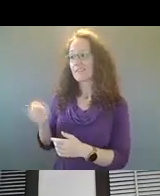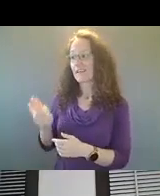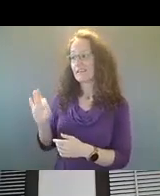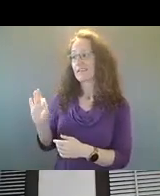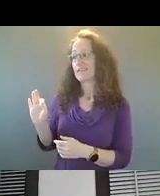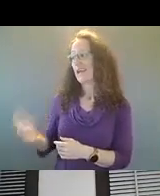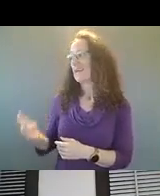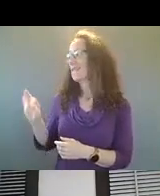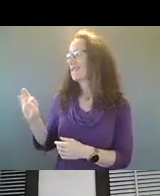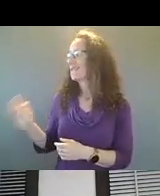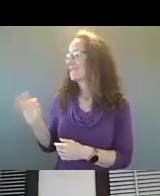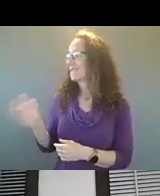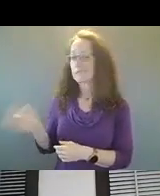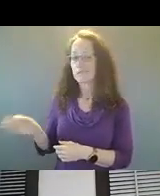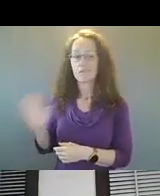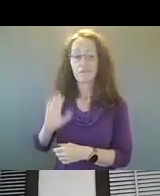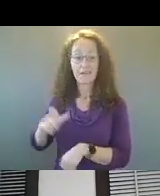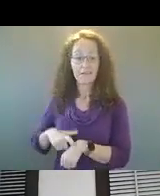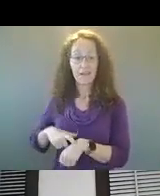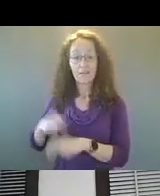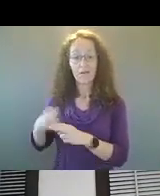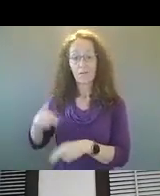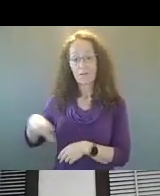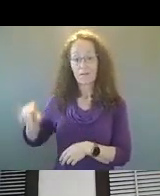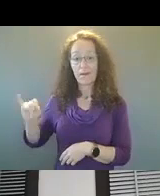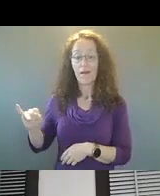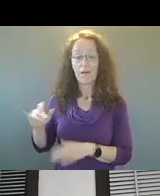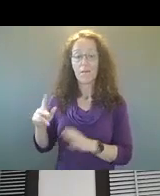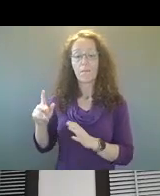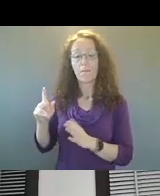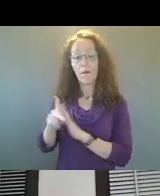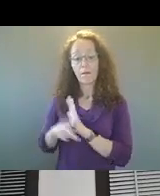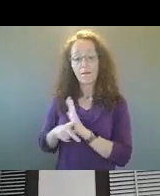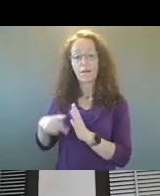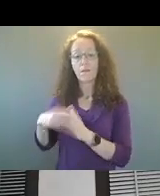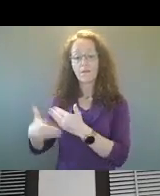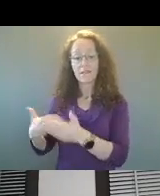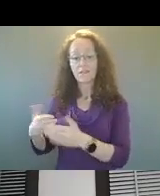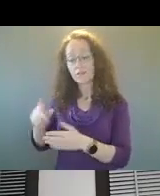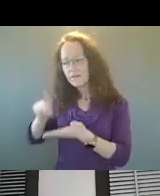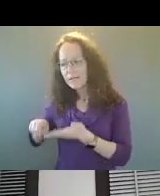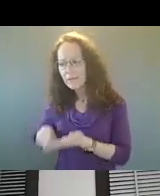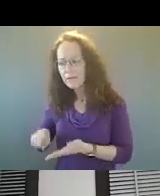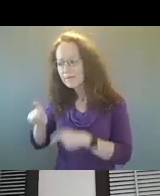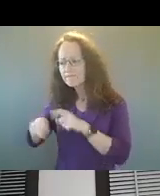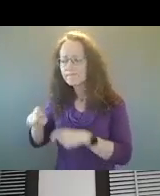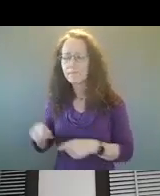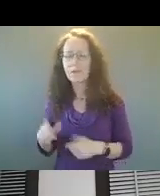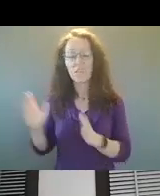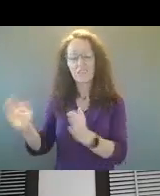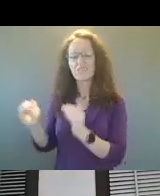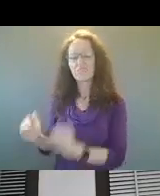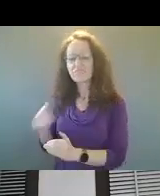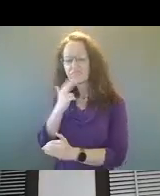were called the PPI's, uh, policies, procedure inquiries. So, um, but again, it's lower level violations where